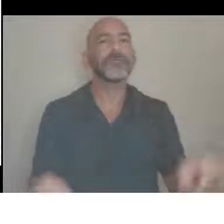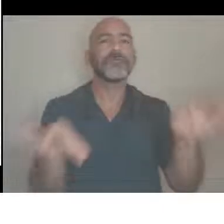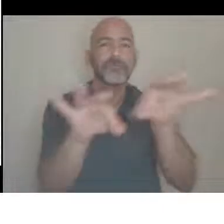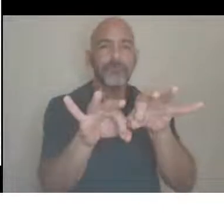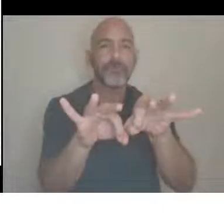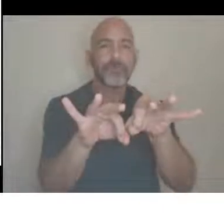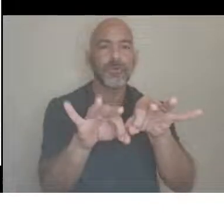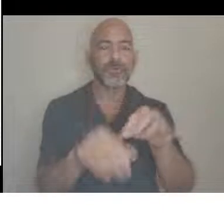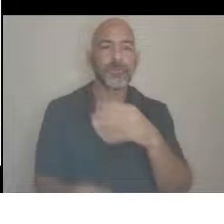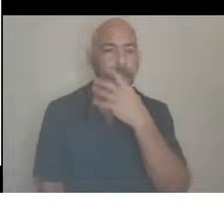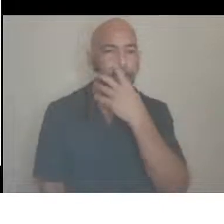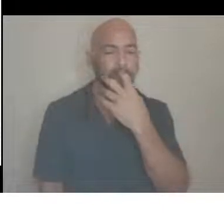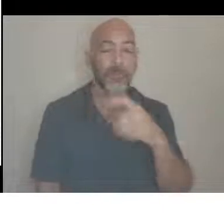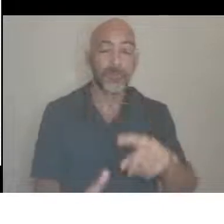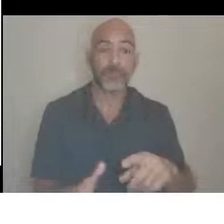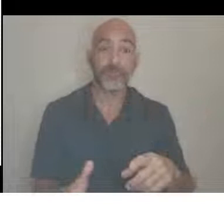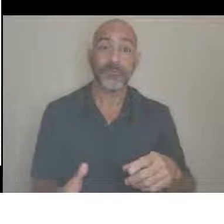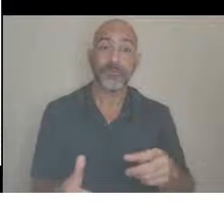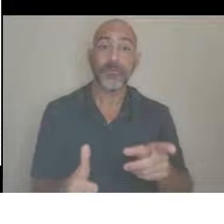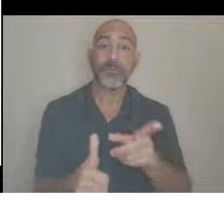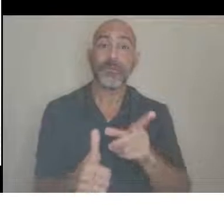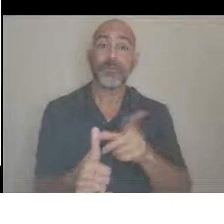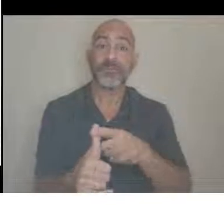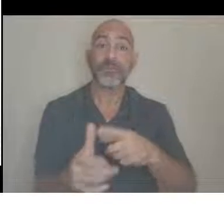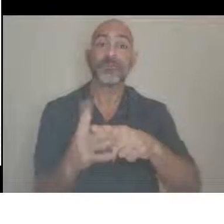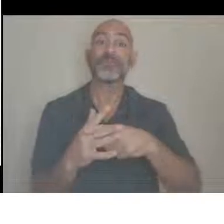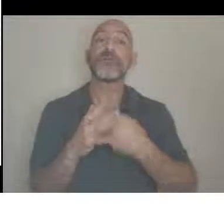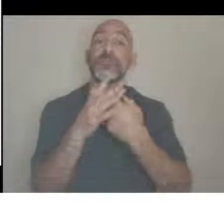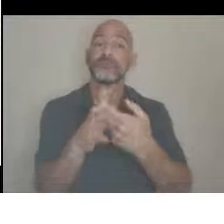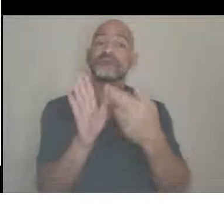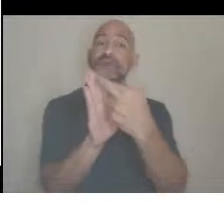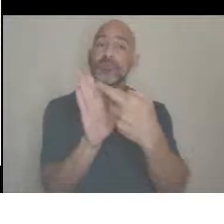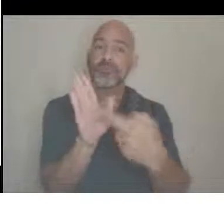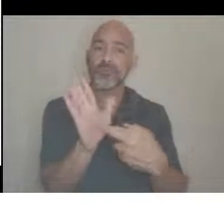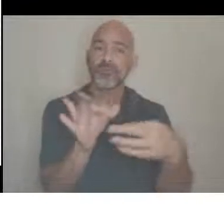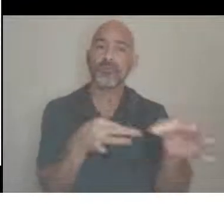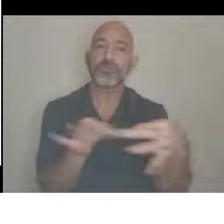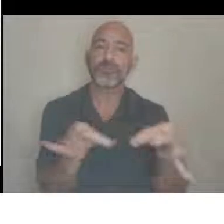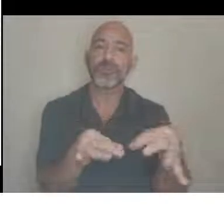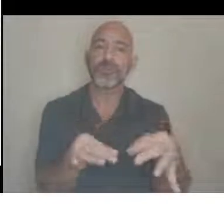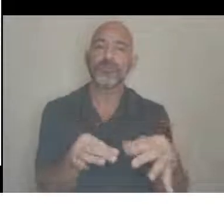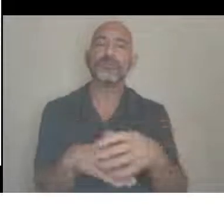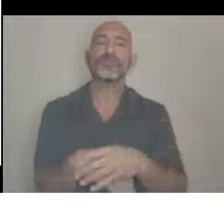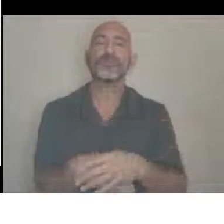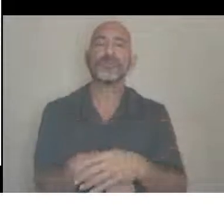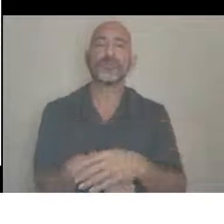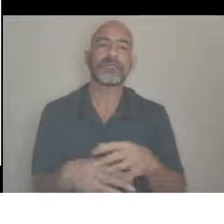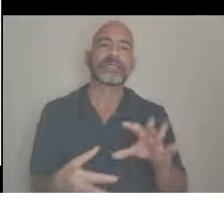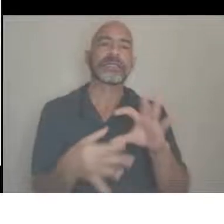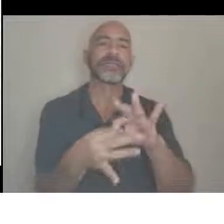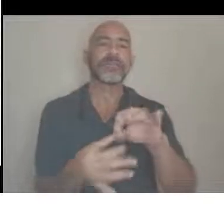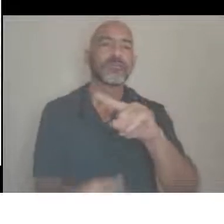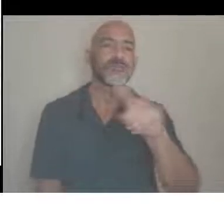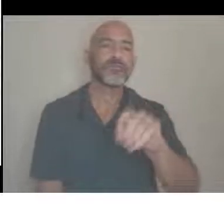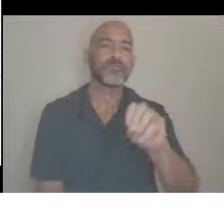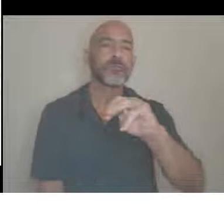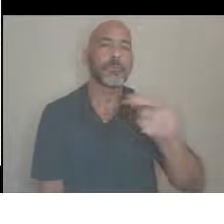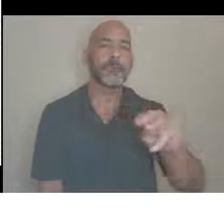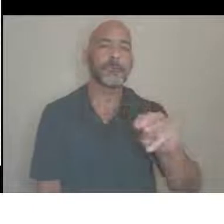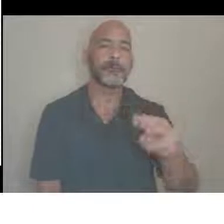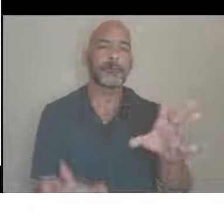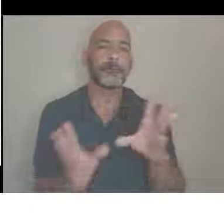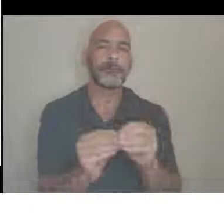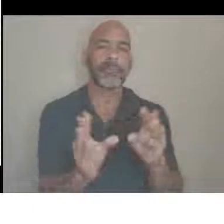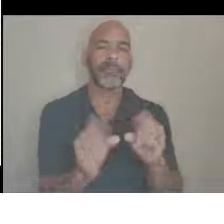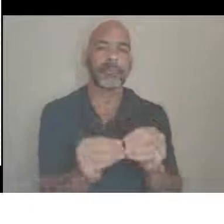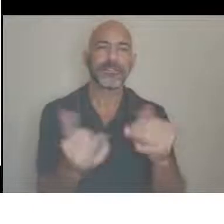rules and everything around the Zoom today. If you are having trouble with any of